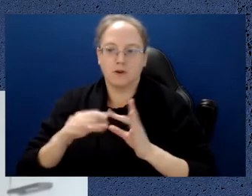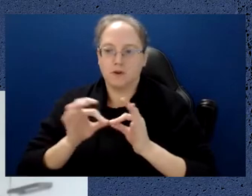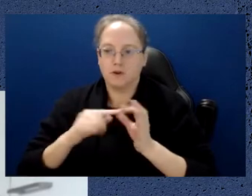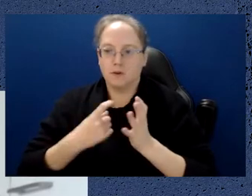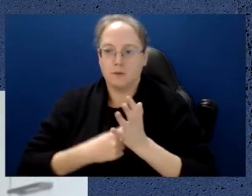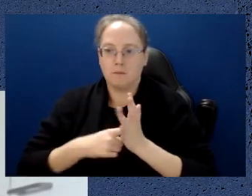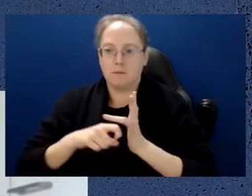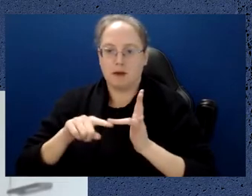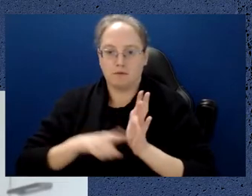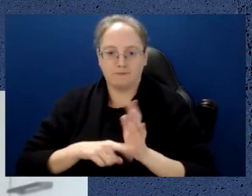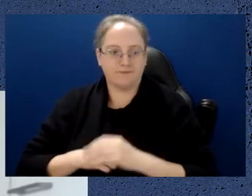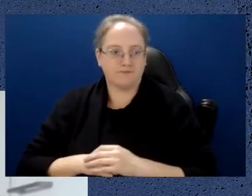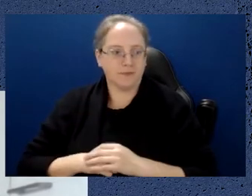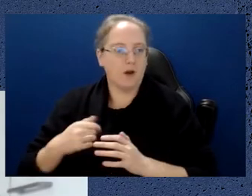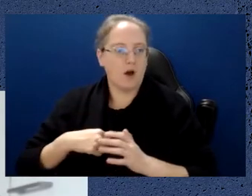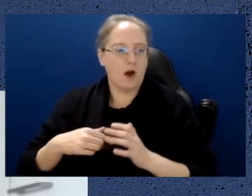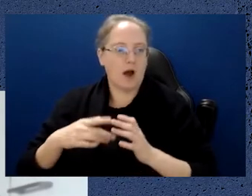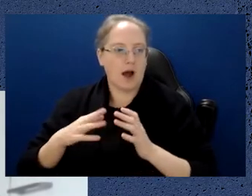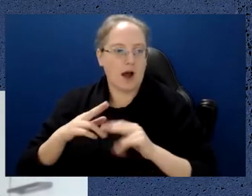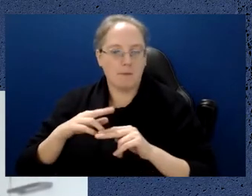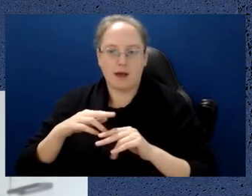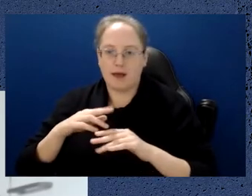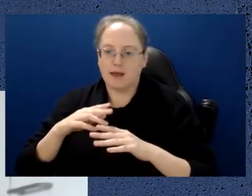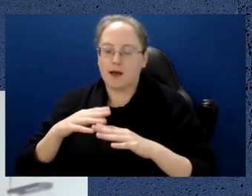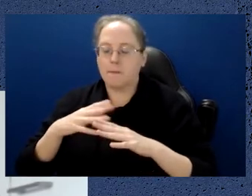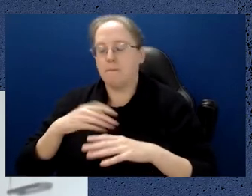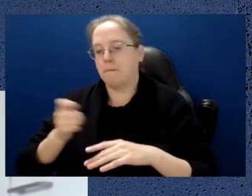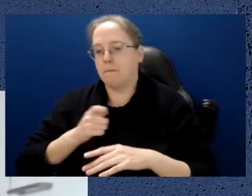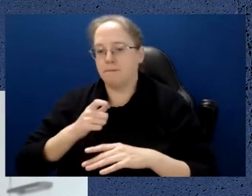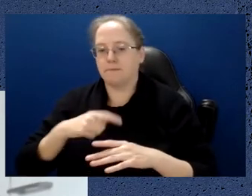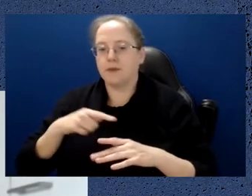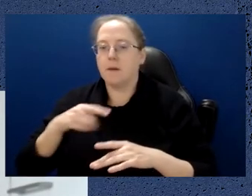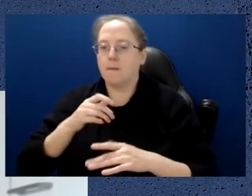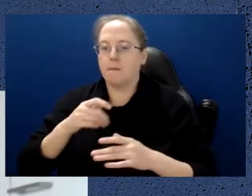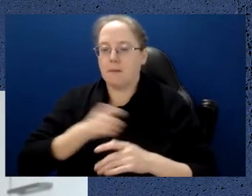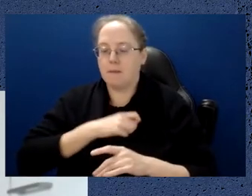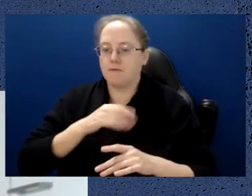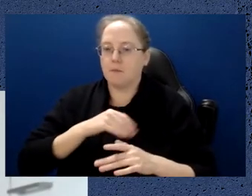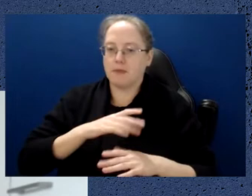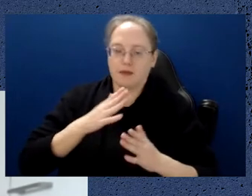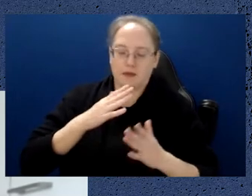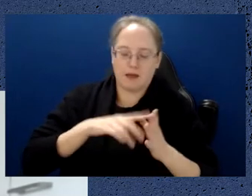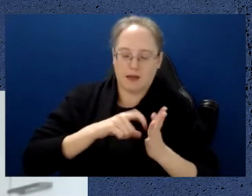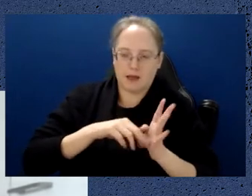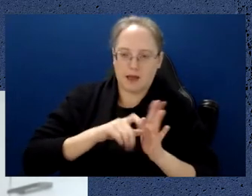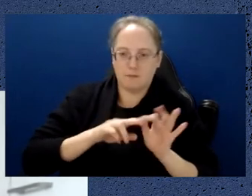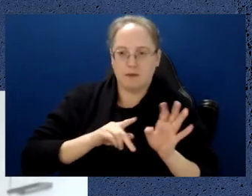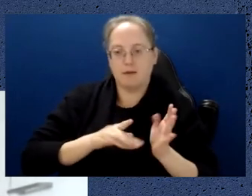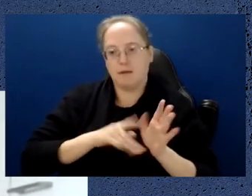I'm also a ATSI Fellow and a member of the Victorian Division Committee.